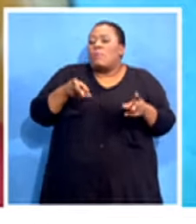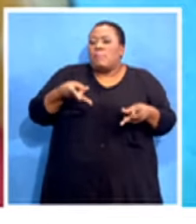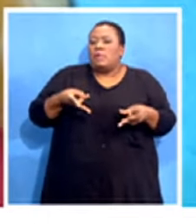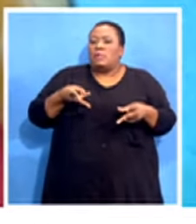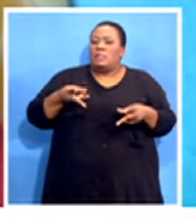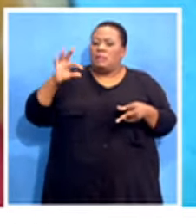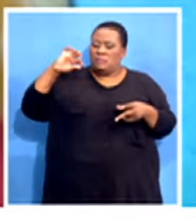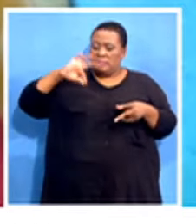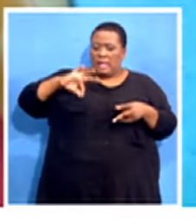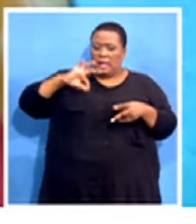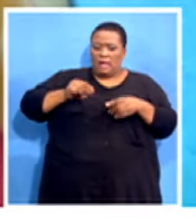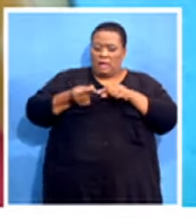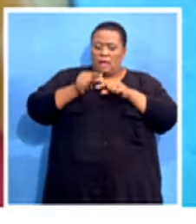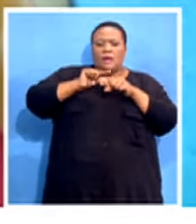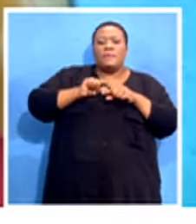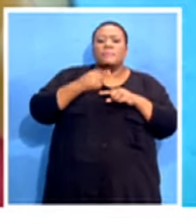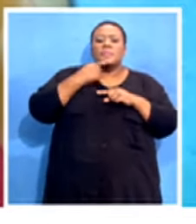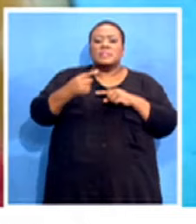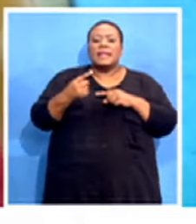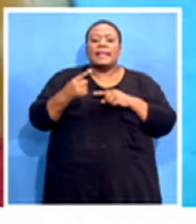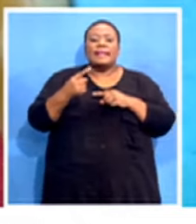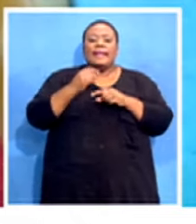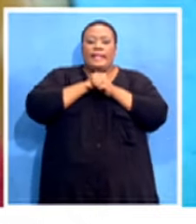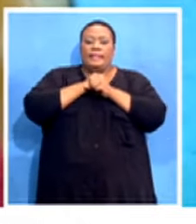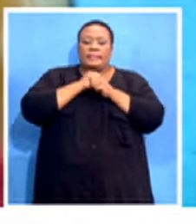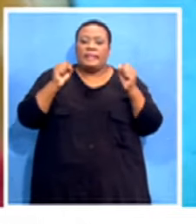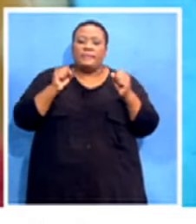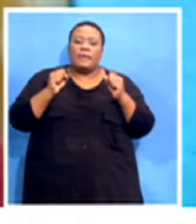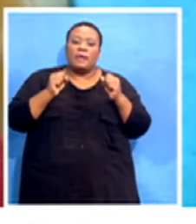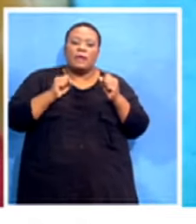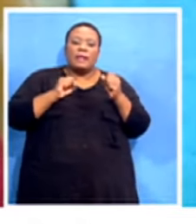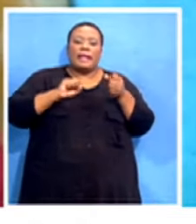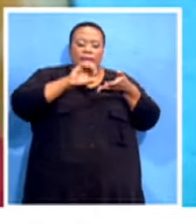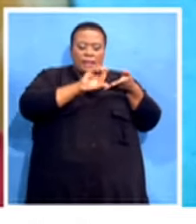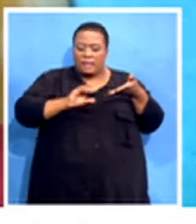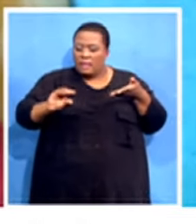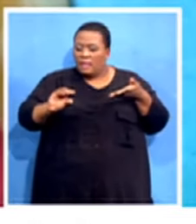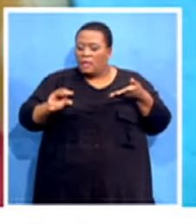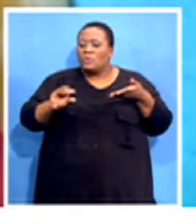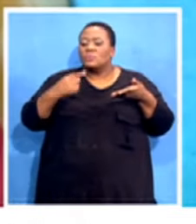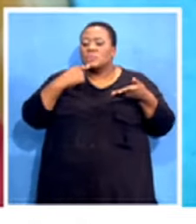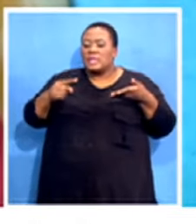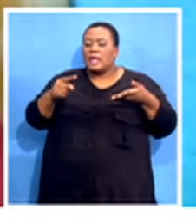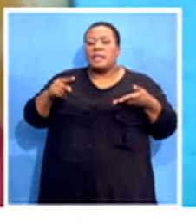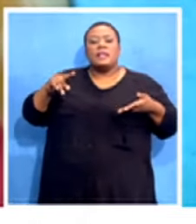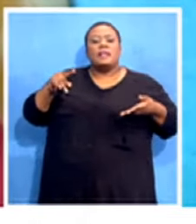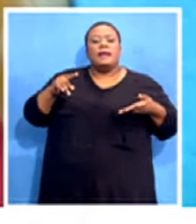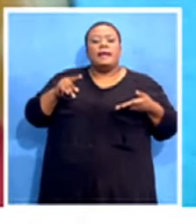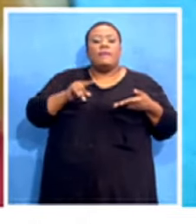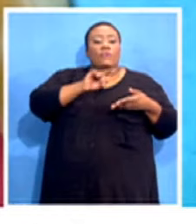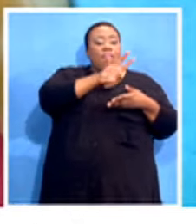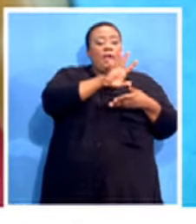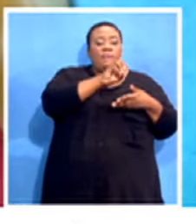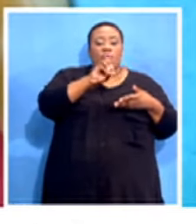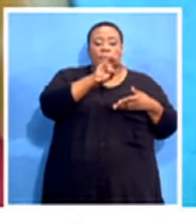due, but we're told of that amount there was never even a single portion that was put aside to say this is for wage increase for public servants and the